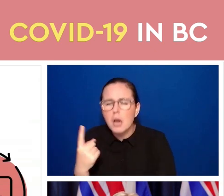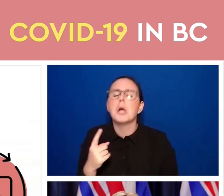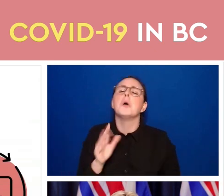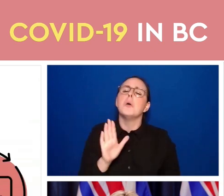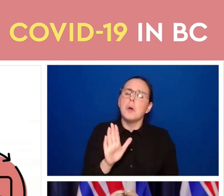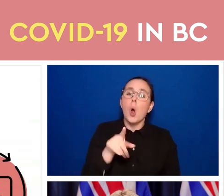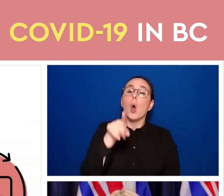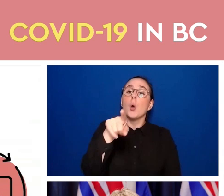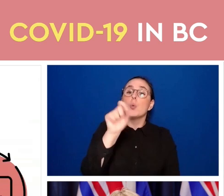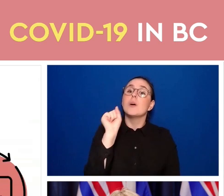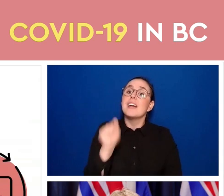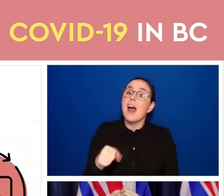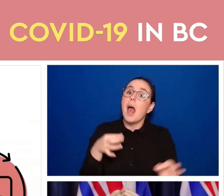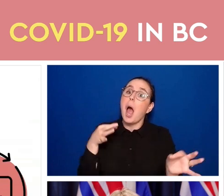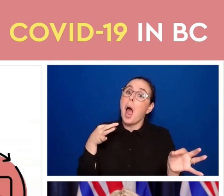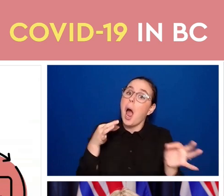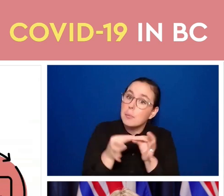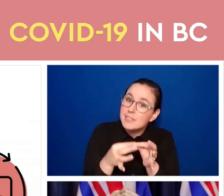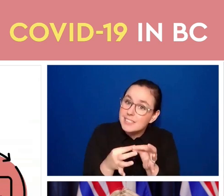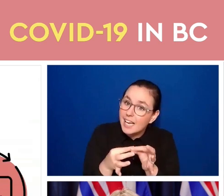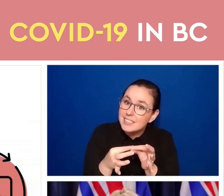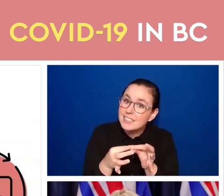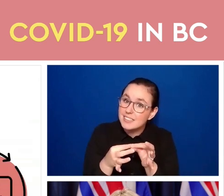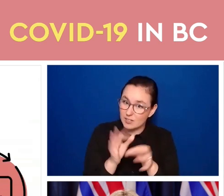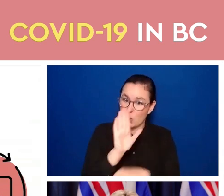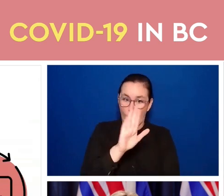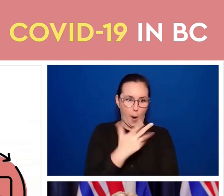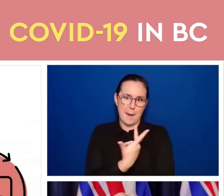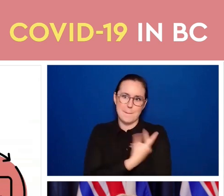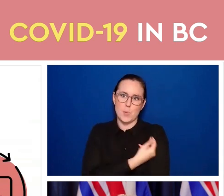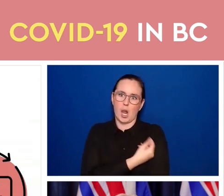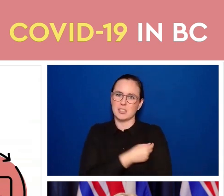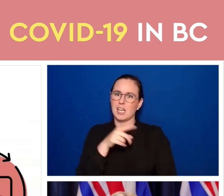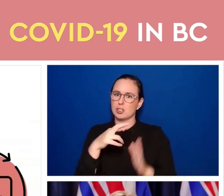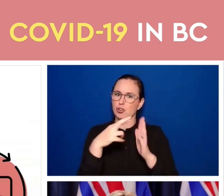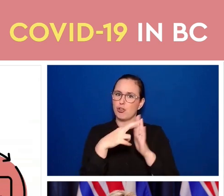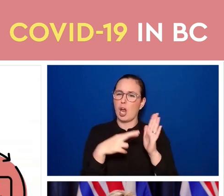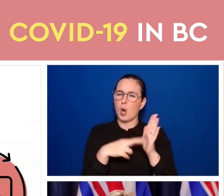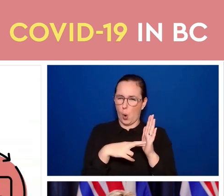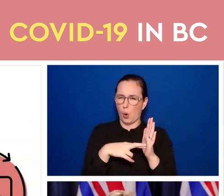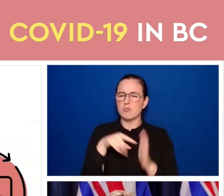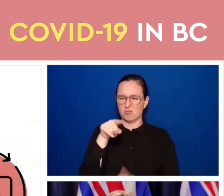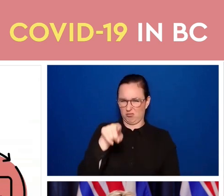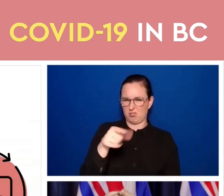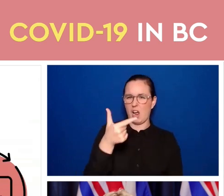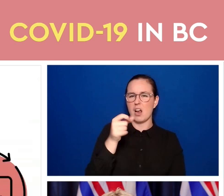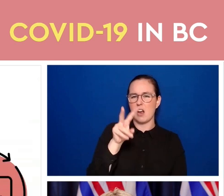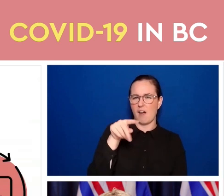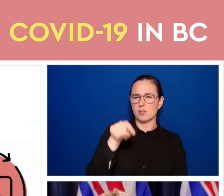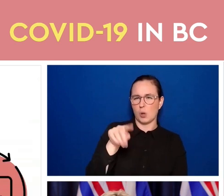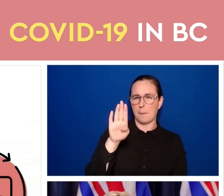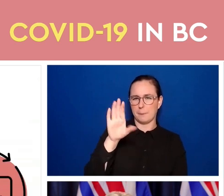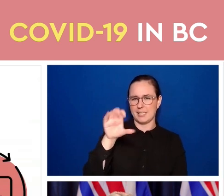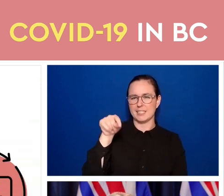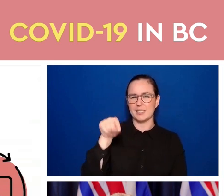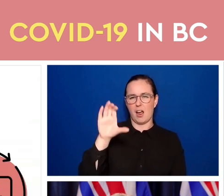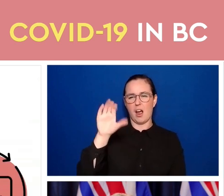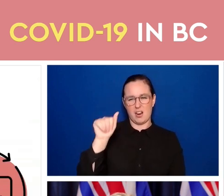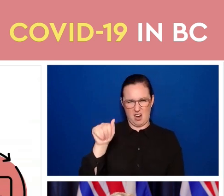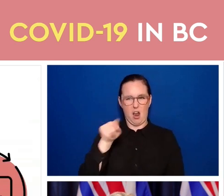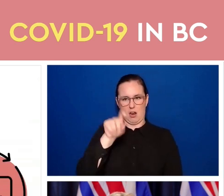as well, immunizationrecord.gov. . This also is for people who are